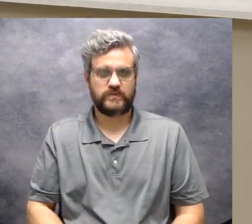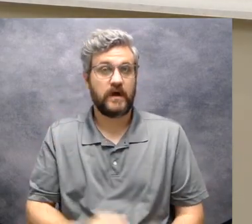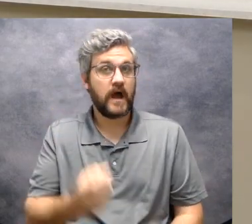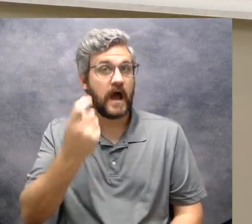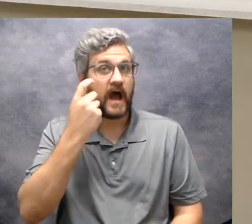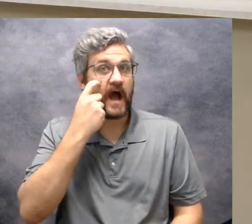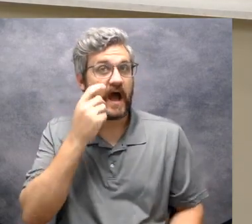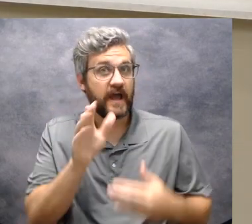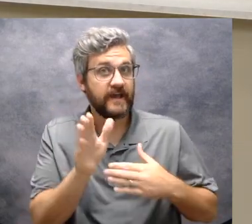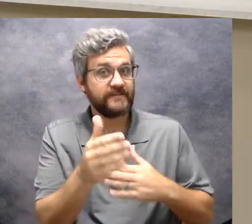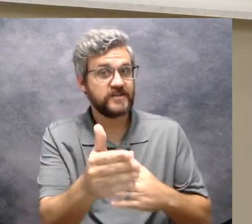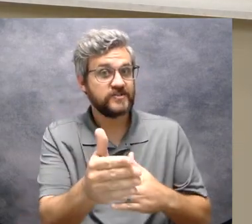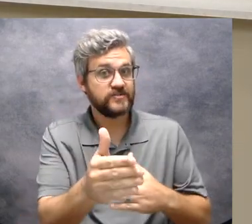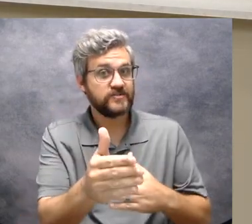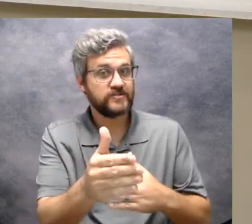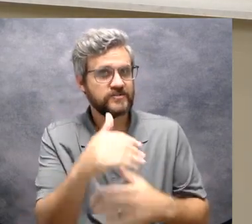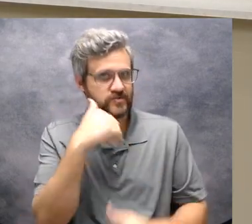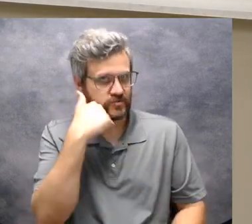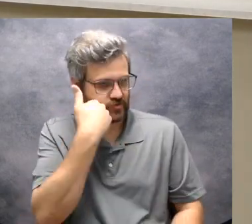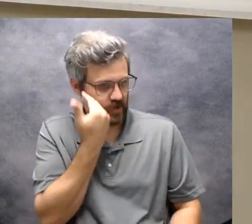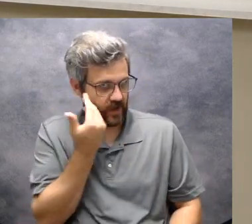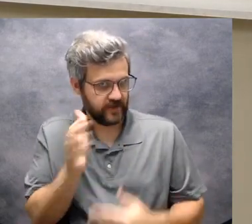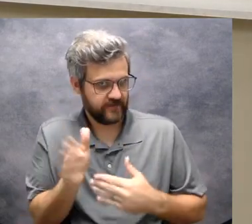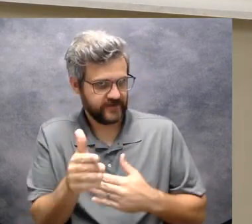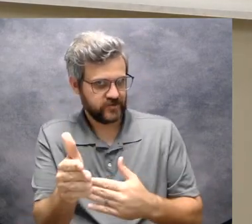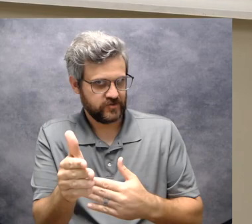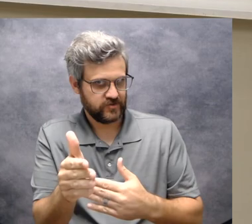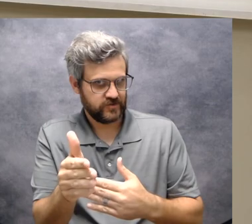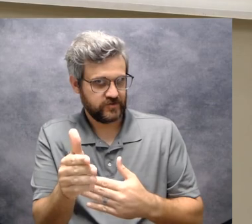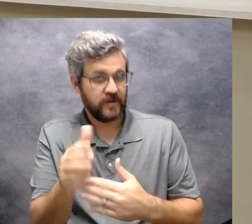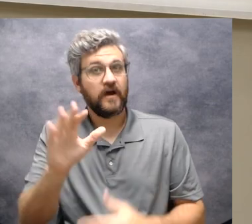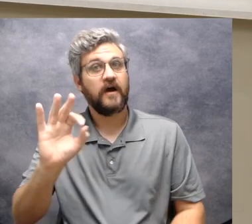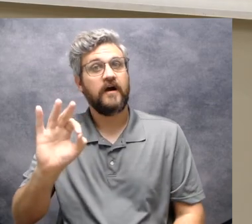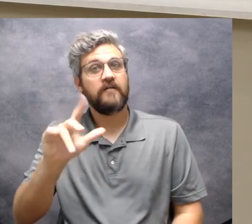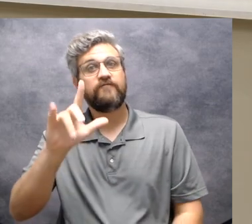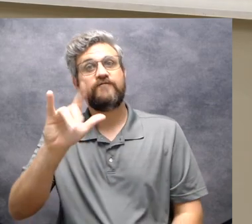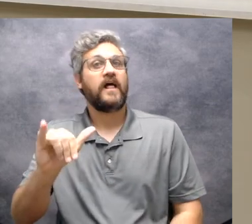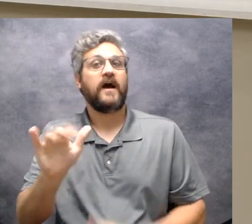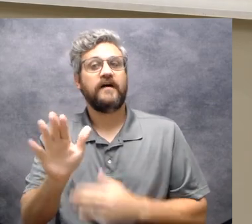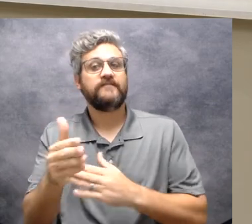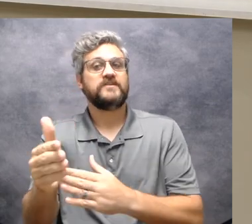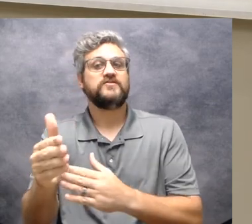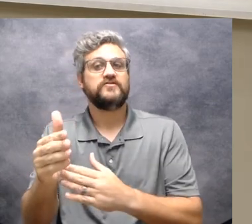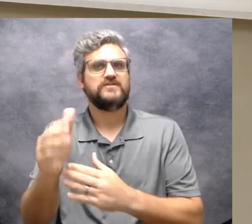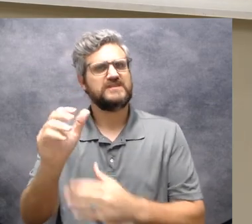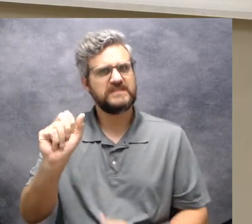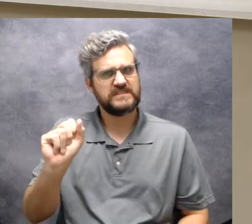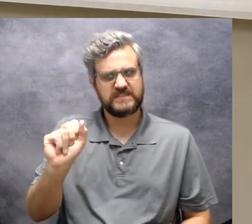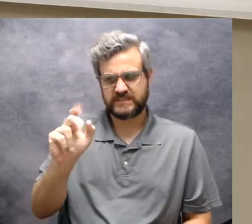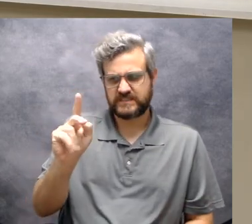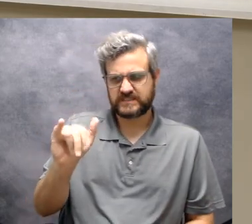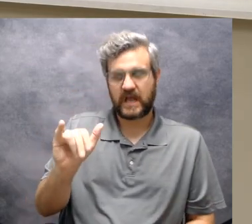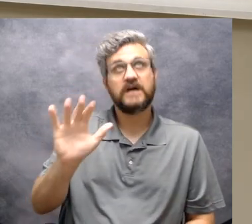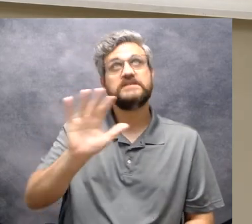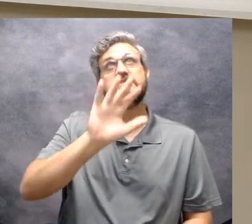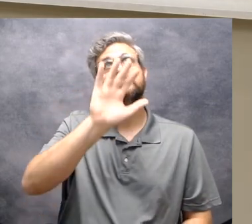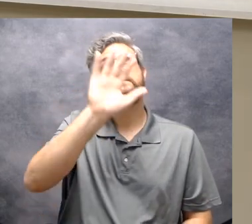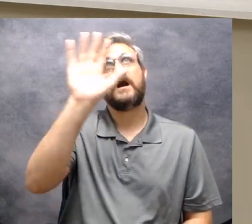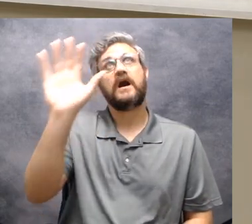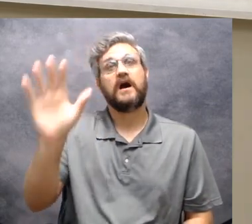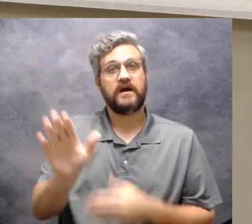Eye fish, shy fish, fly fish, sky fish.